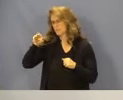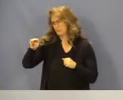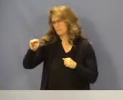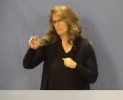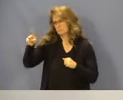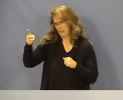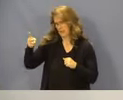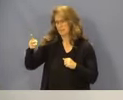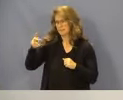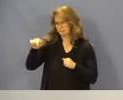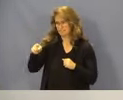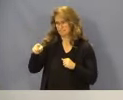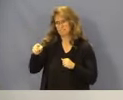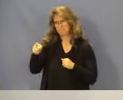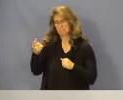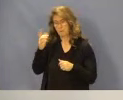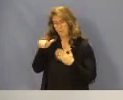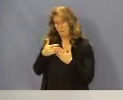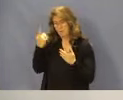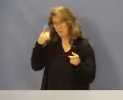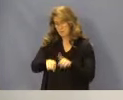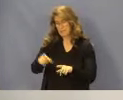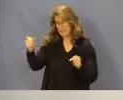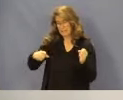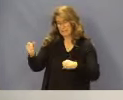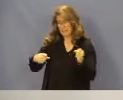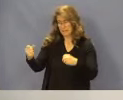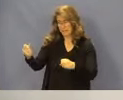seconded that motion. All in favor say aye. Aye.